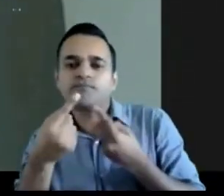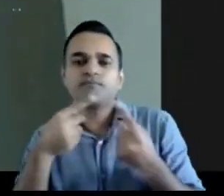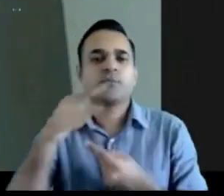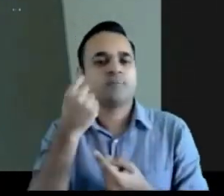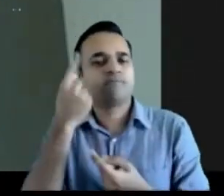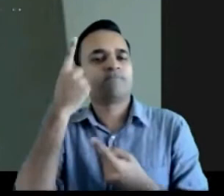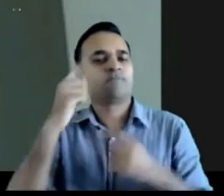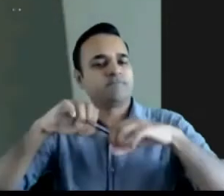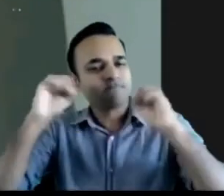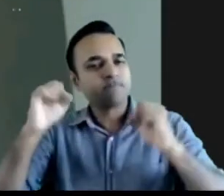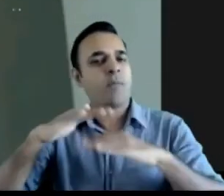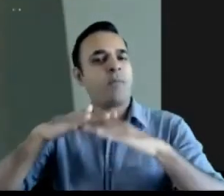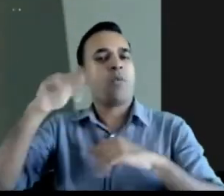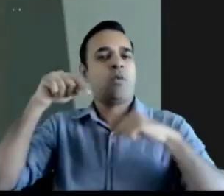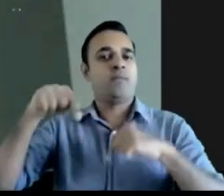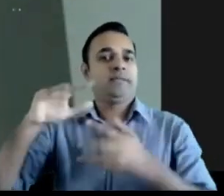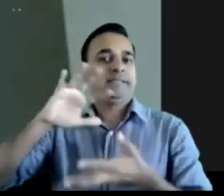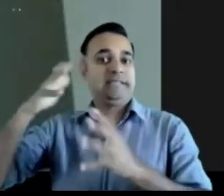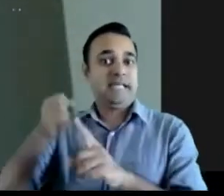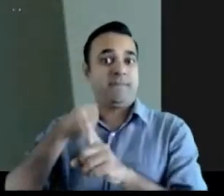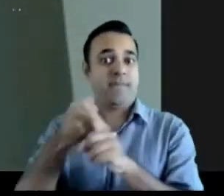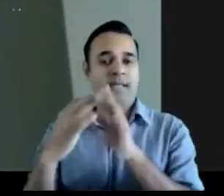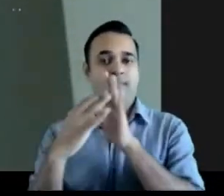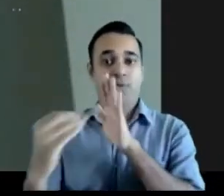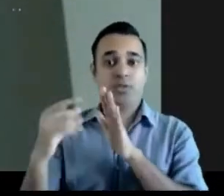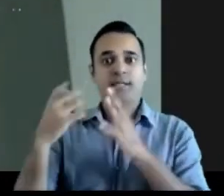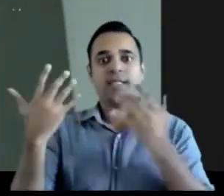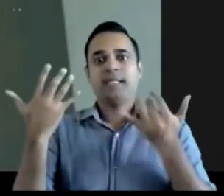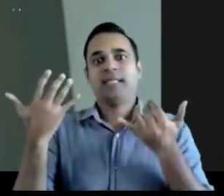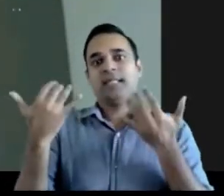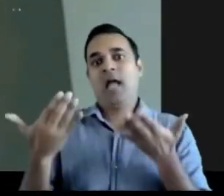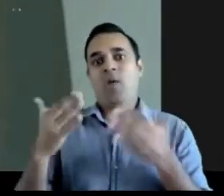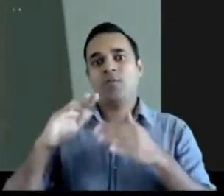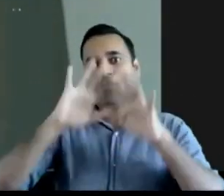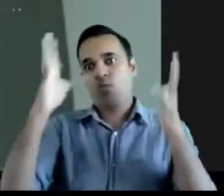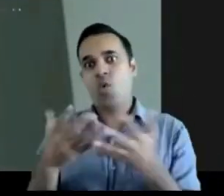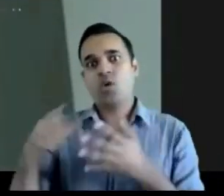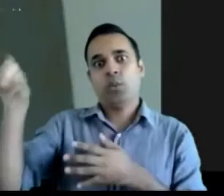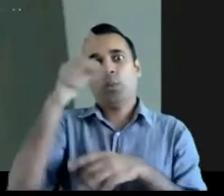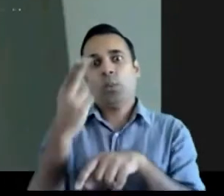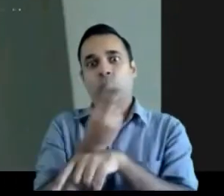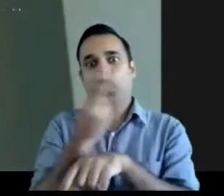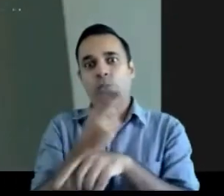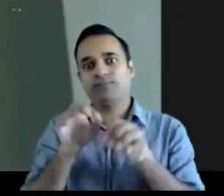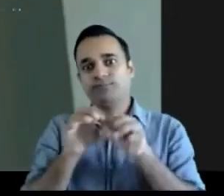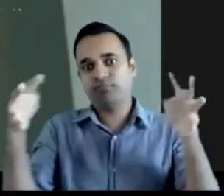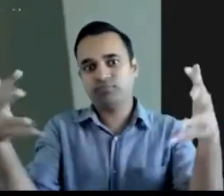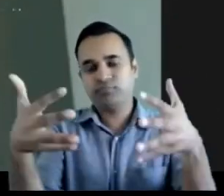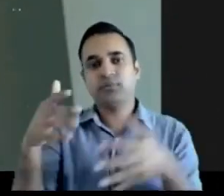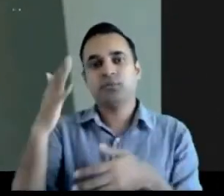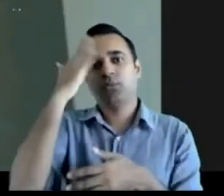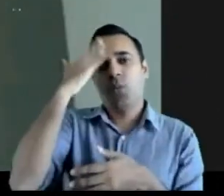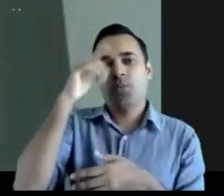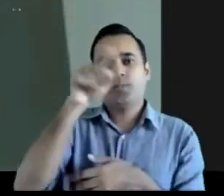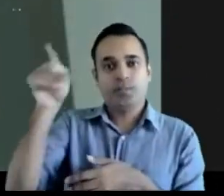be able to do a model and how can that be used um i'm going to present so as it's a lab